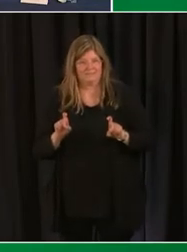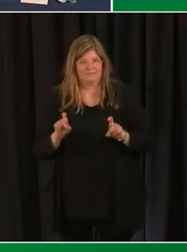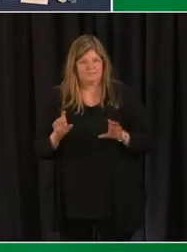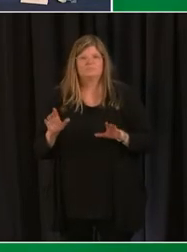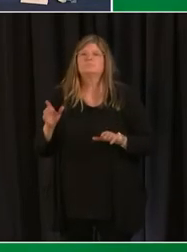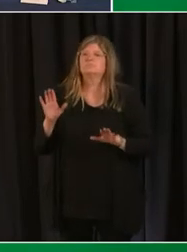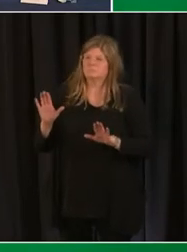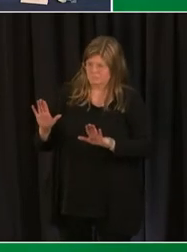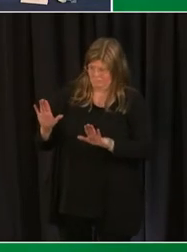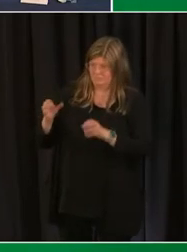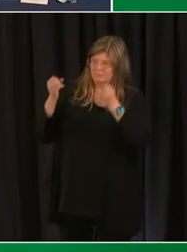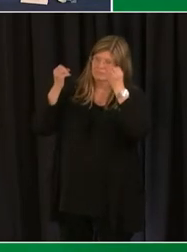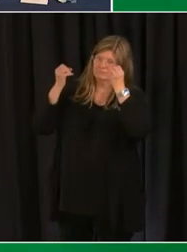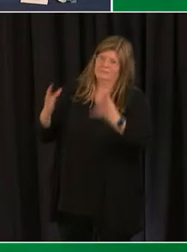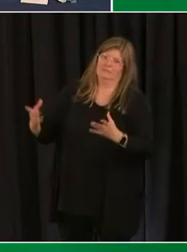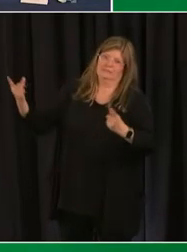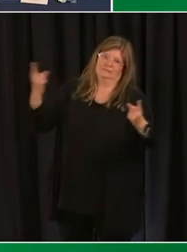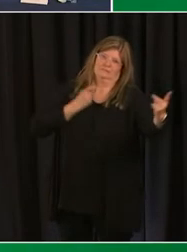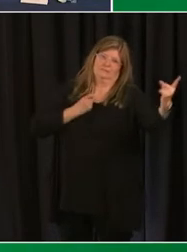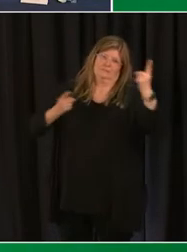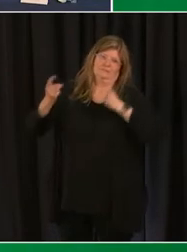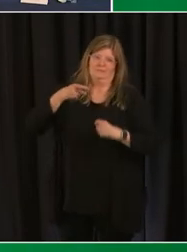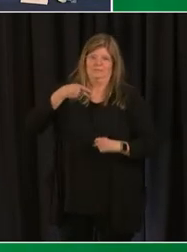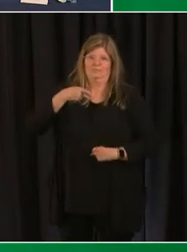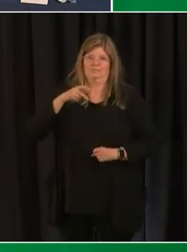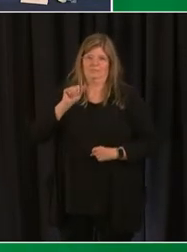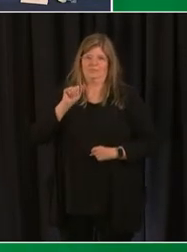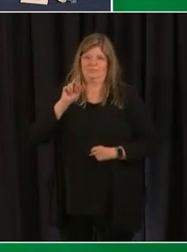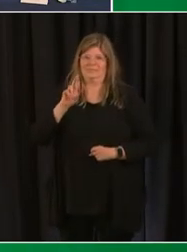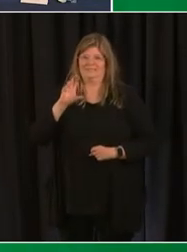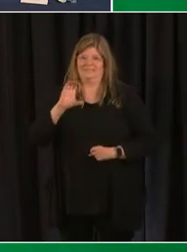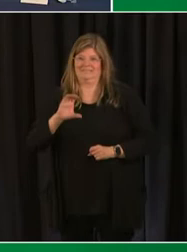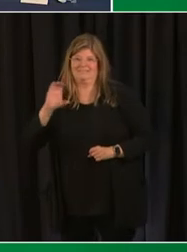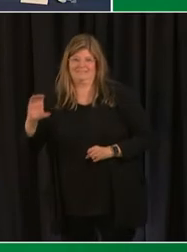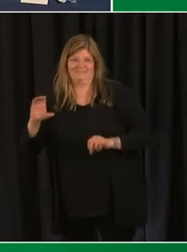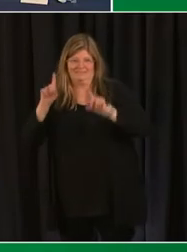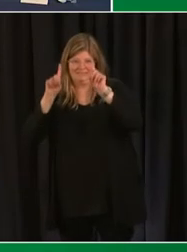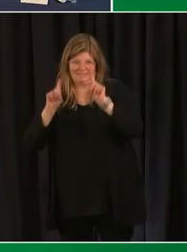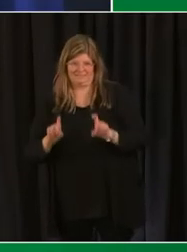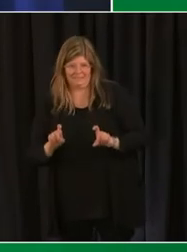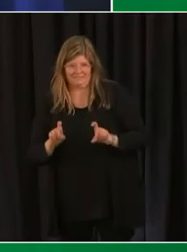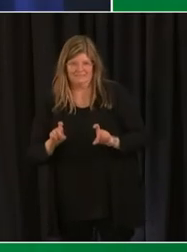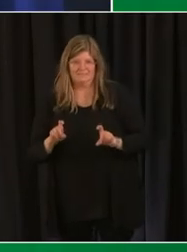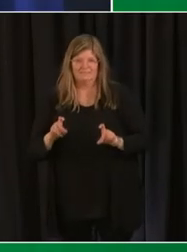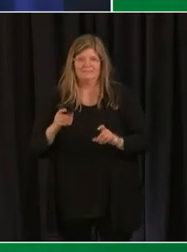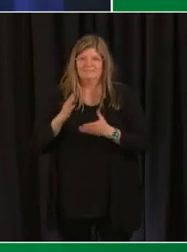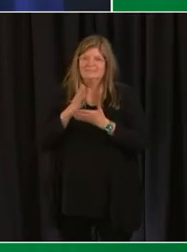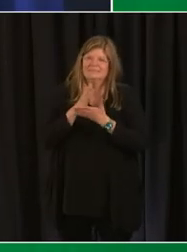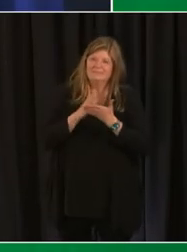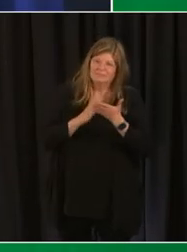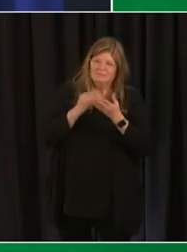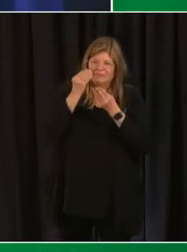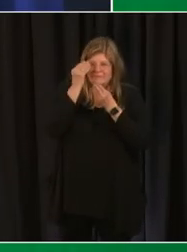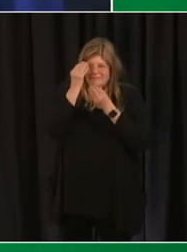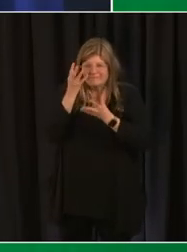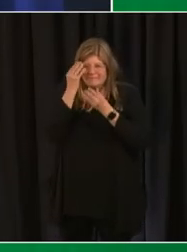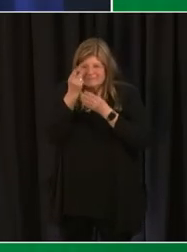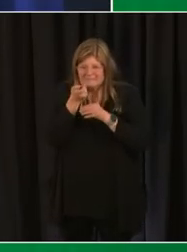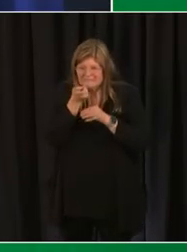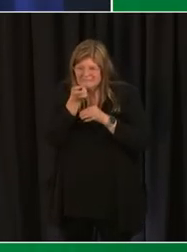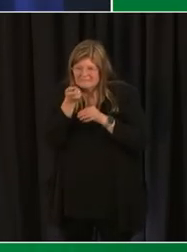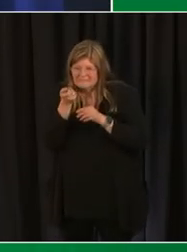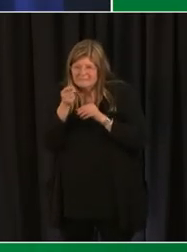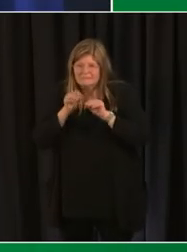of interest most recently about park testing believe there's been uh some uh information out to the